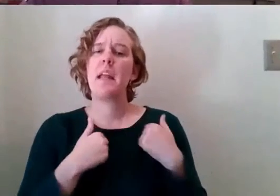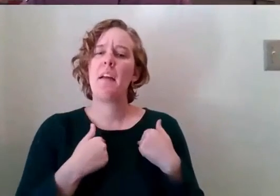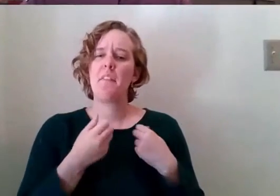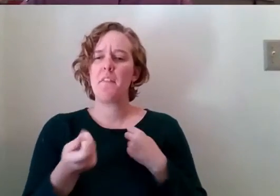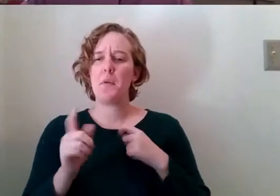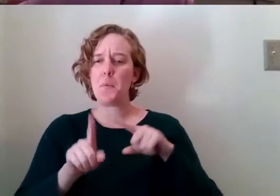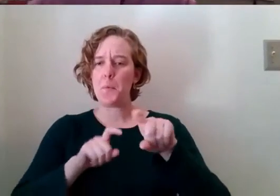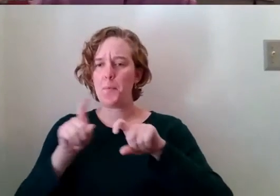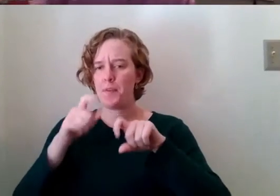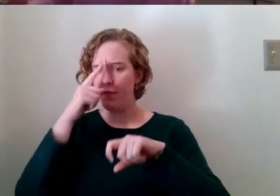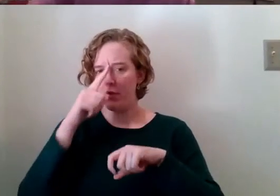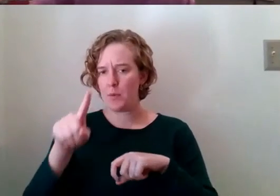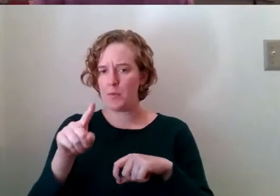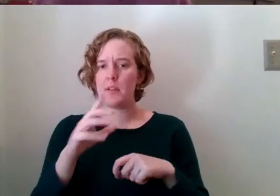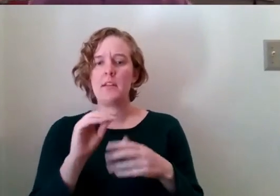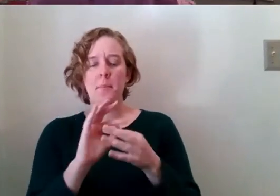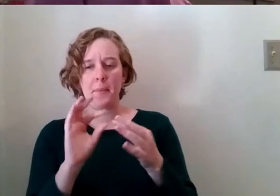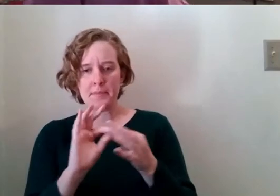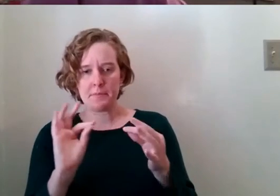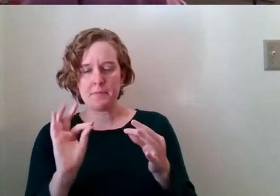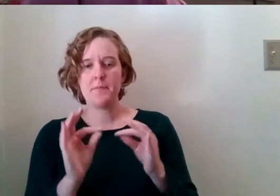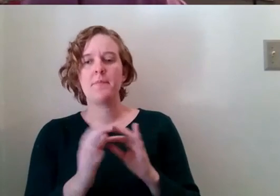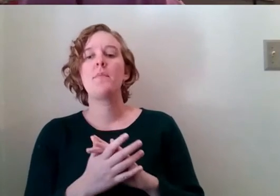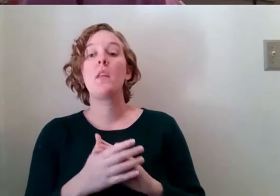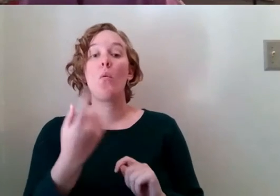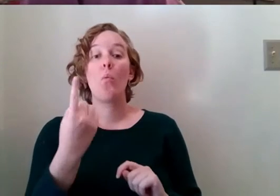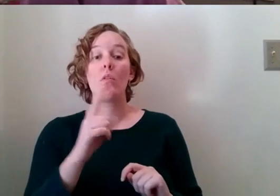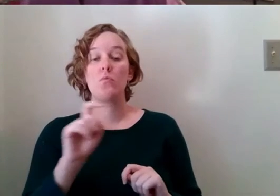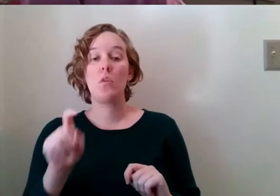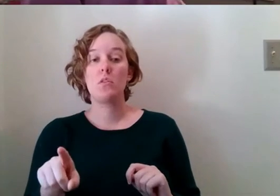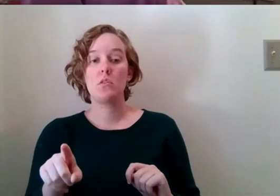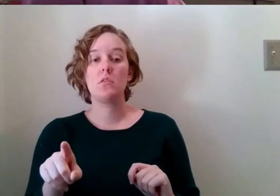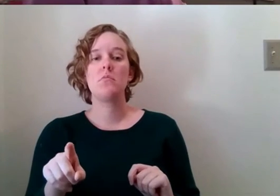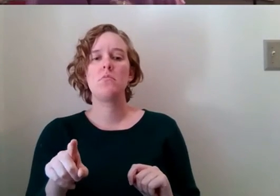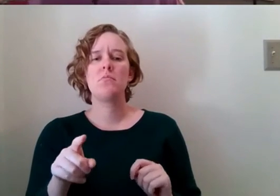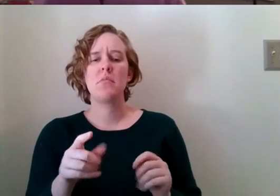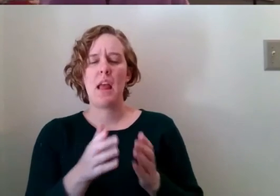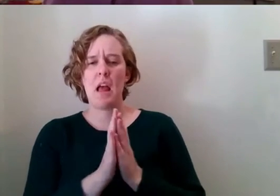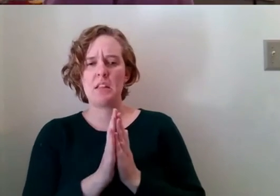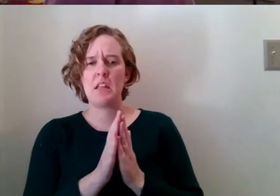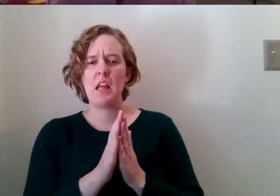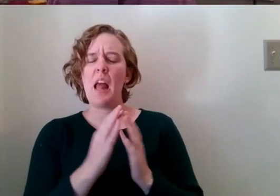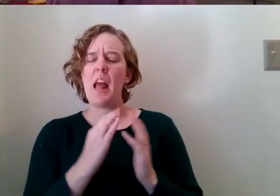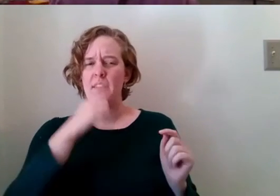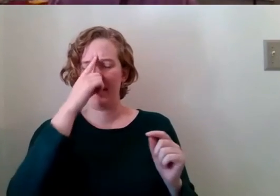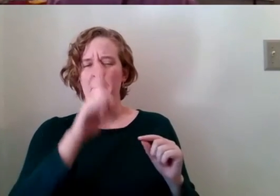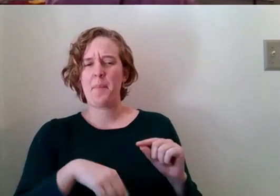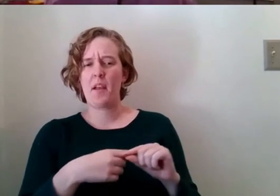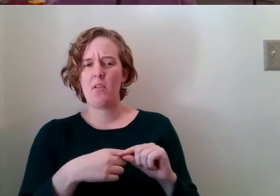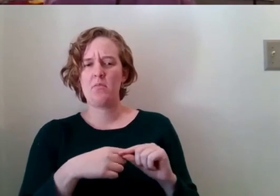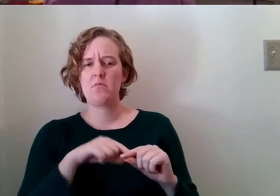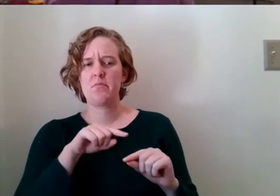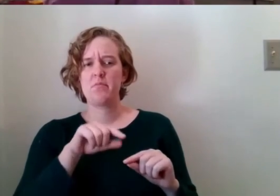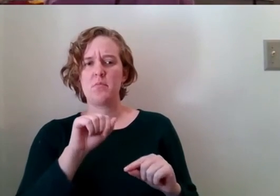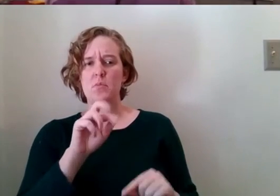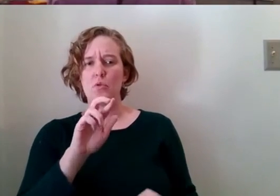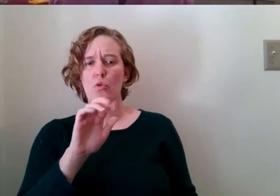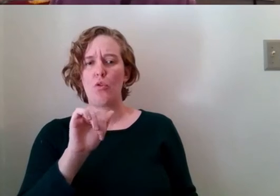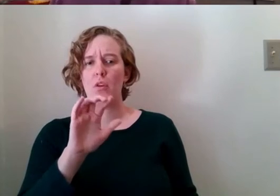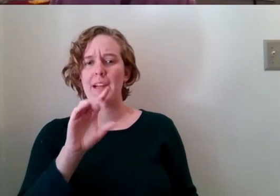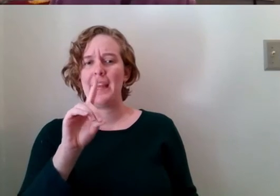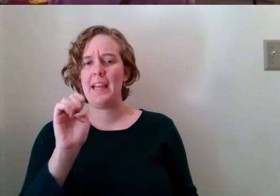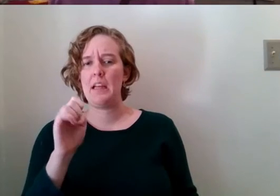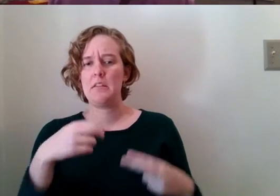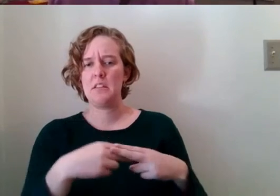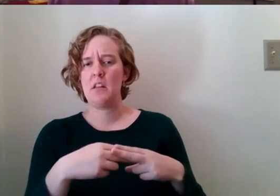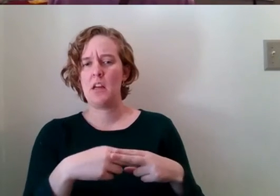questions for you and comments um one question asks and i think this was about um the arcade slides that you